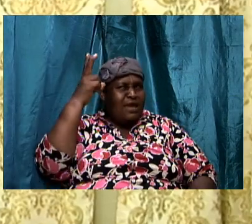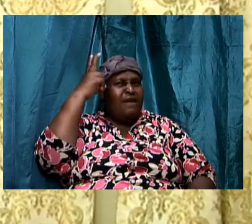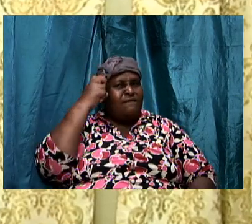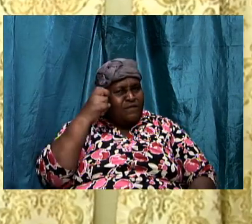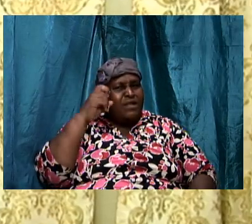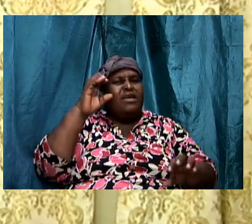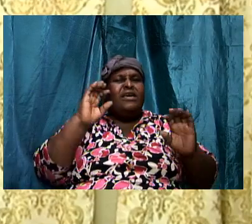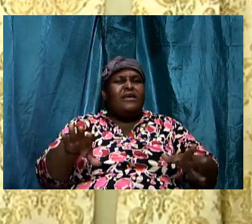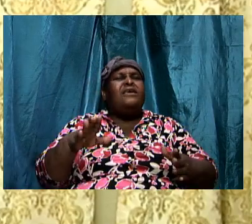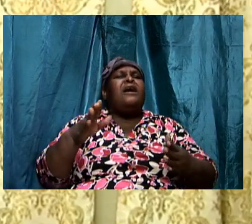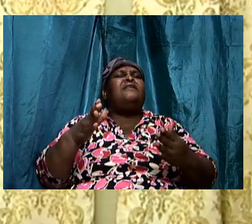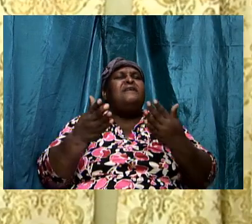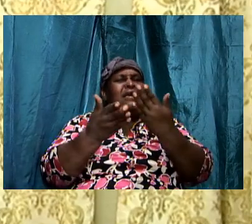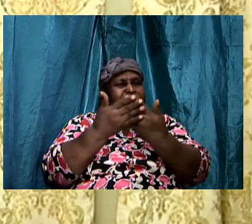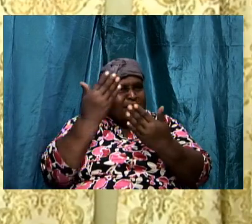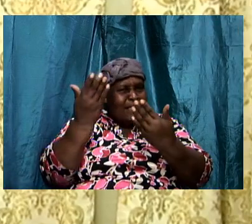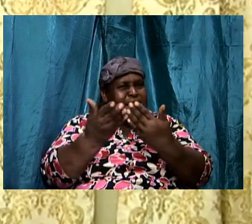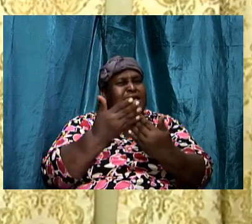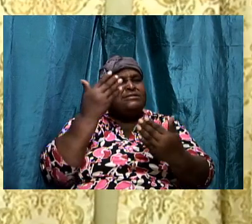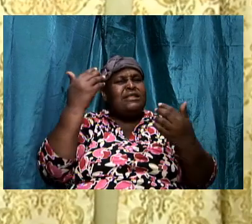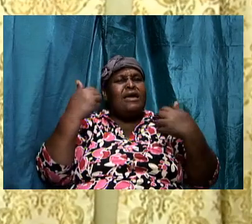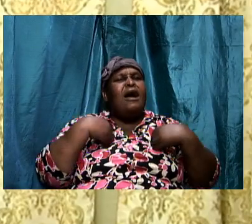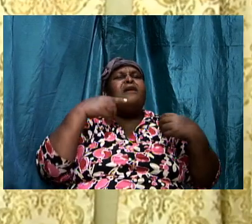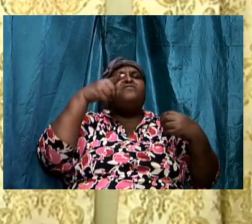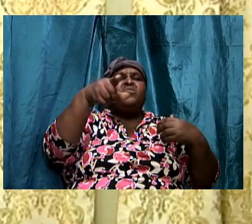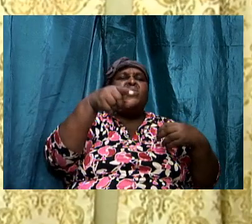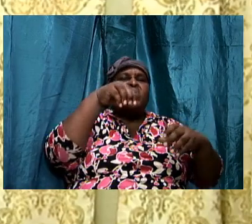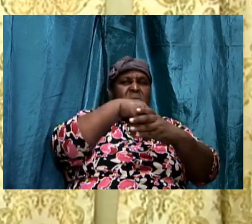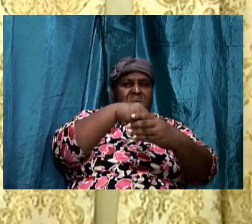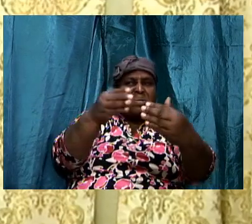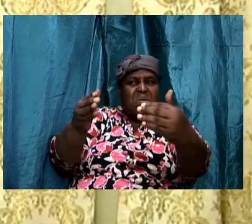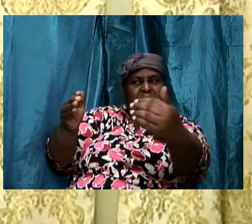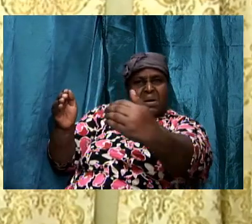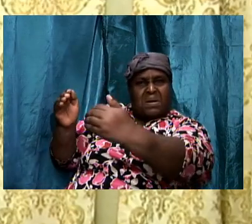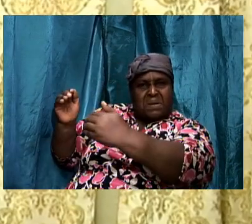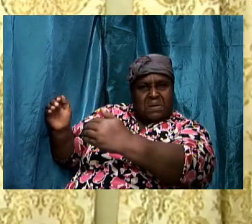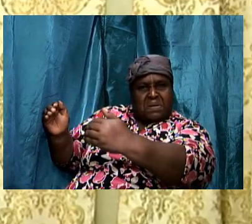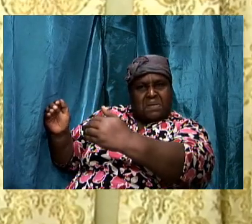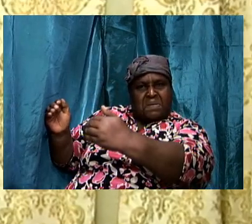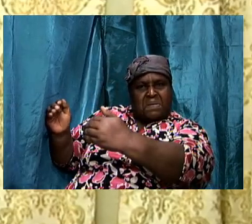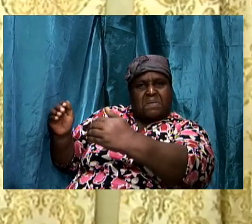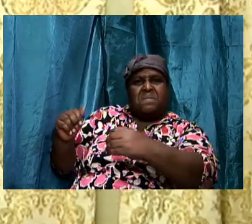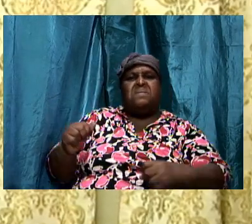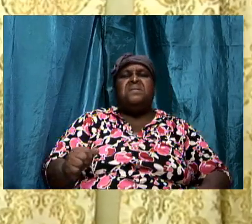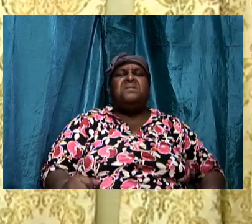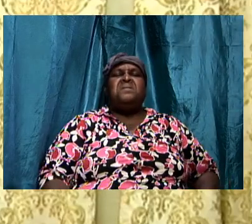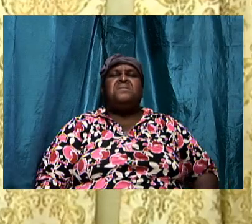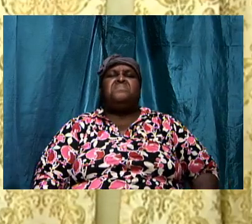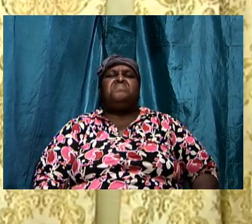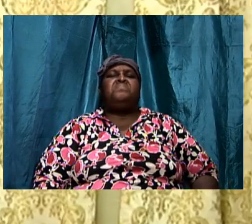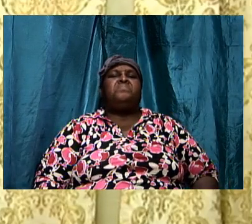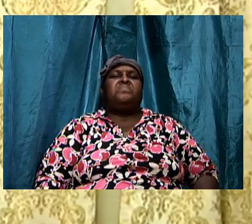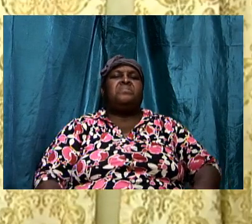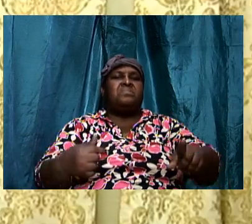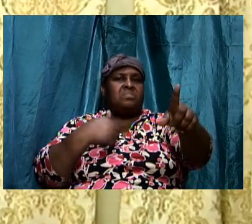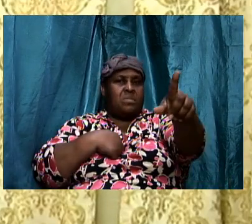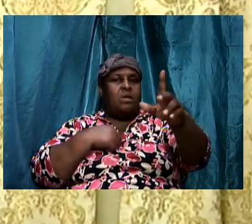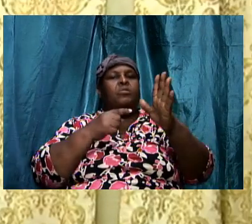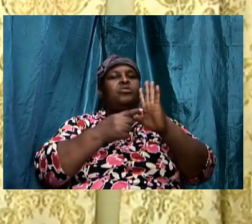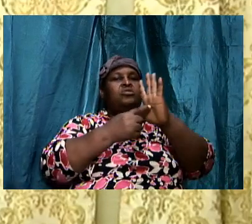easily have you in his corner and listen I'm going to show us now